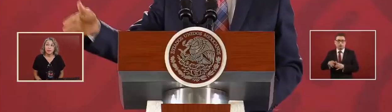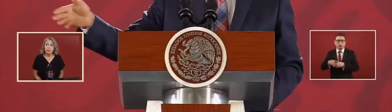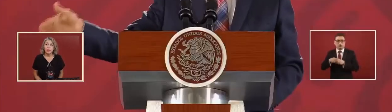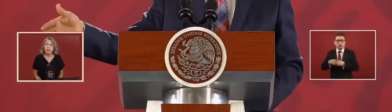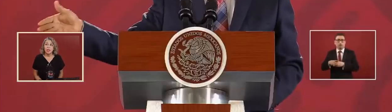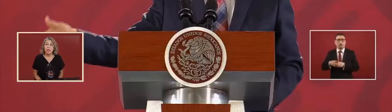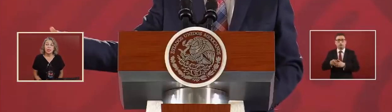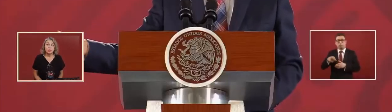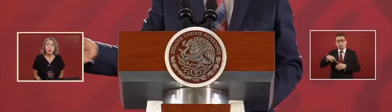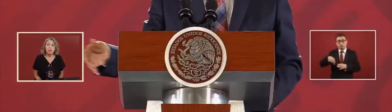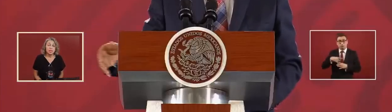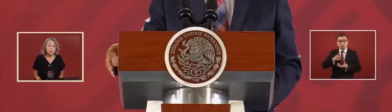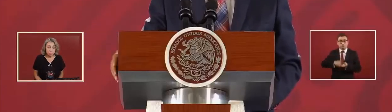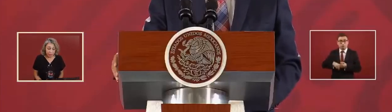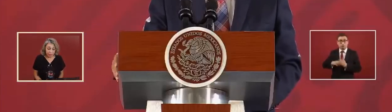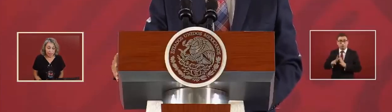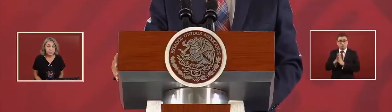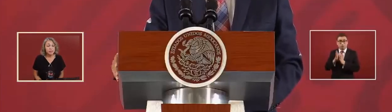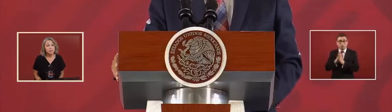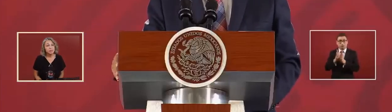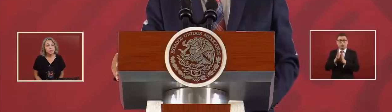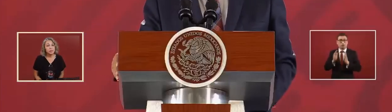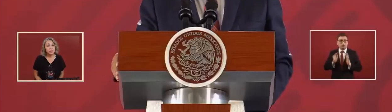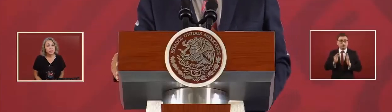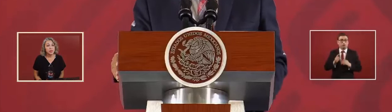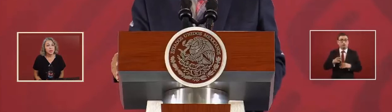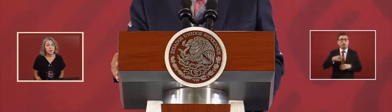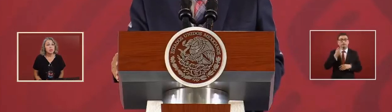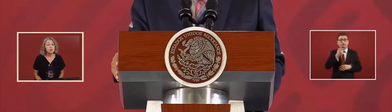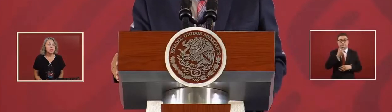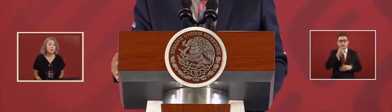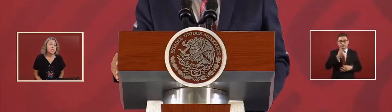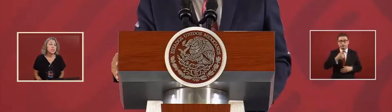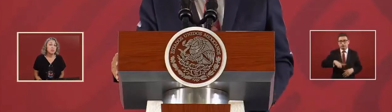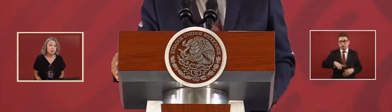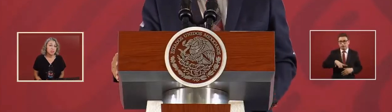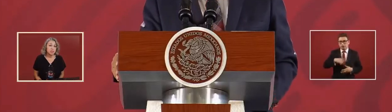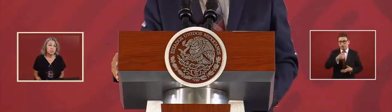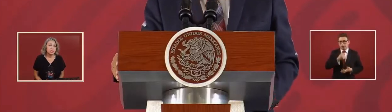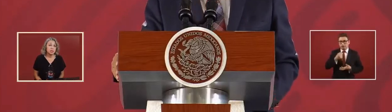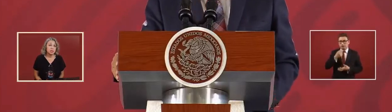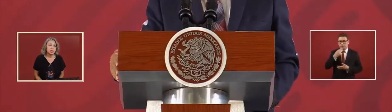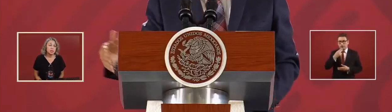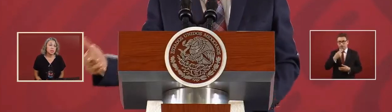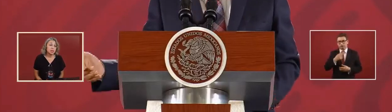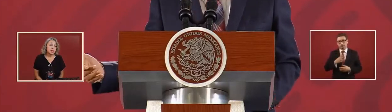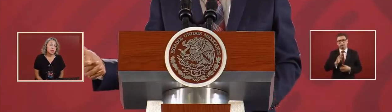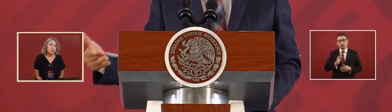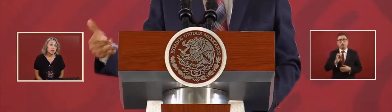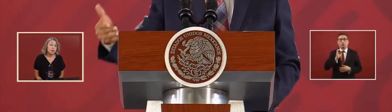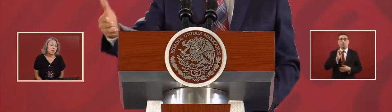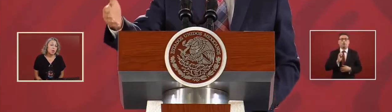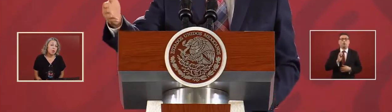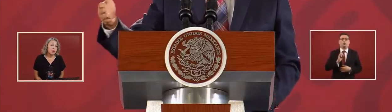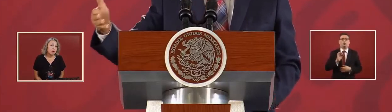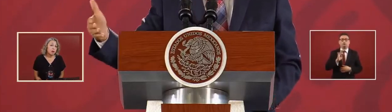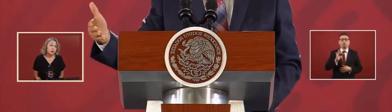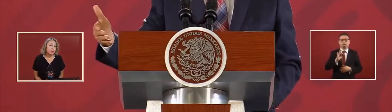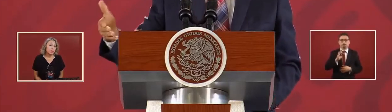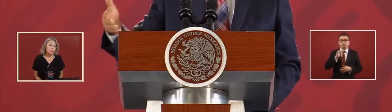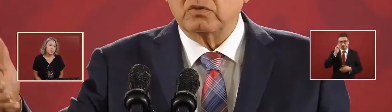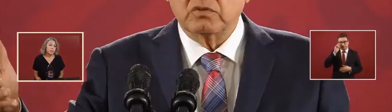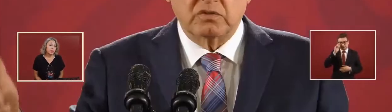using resources or dedicating